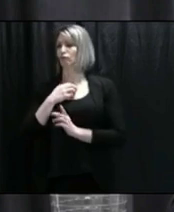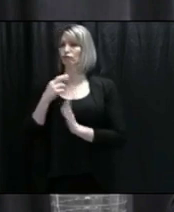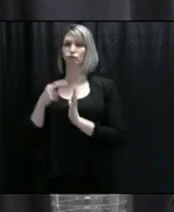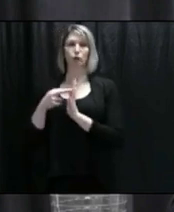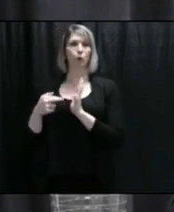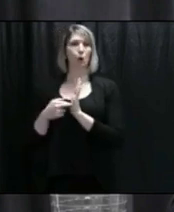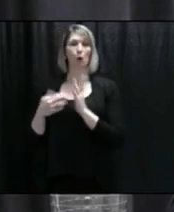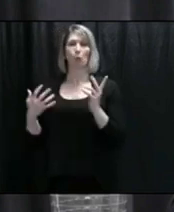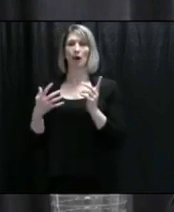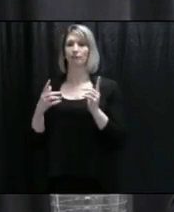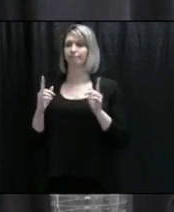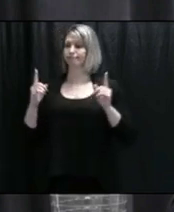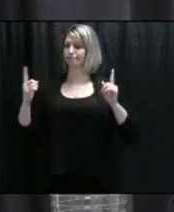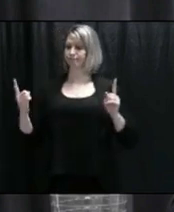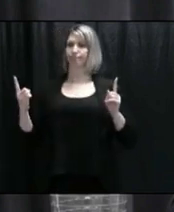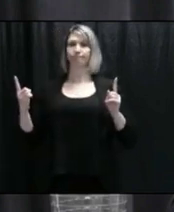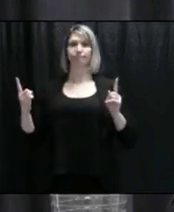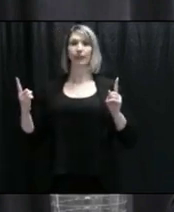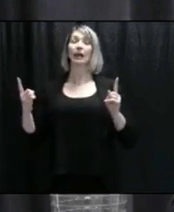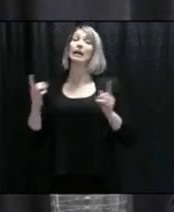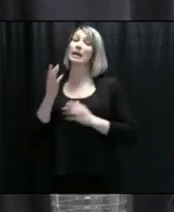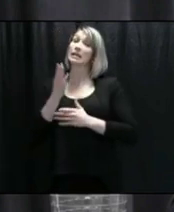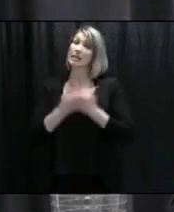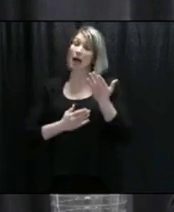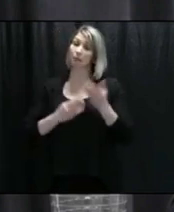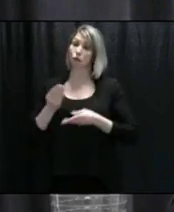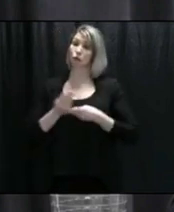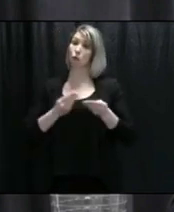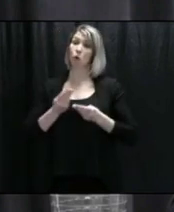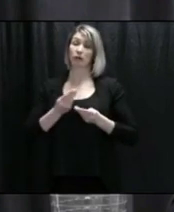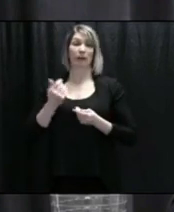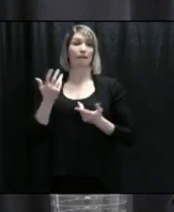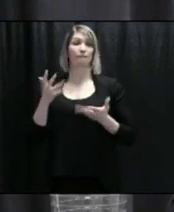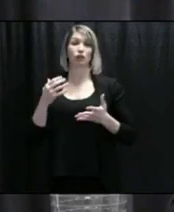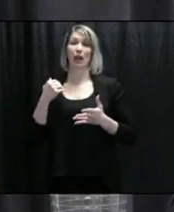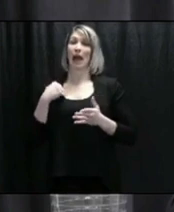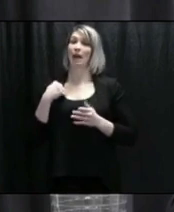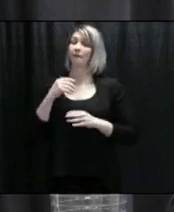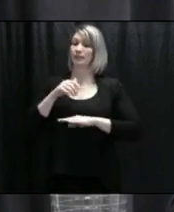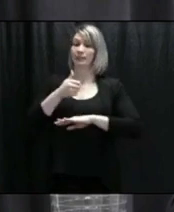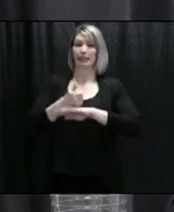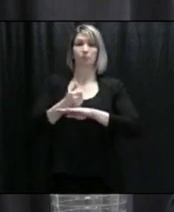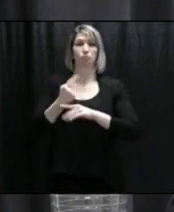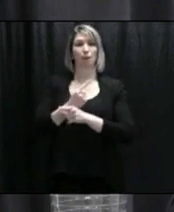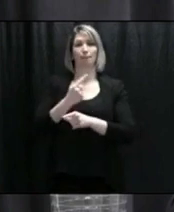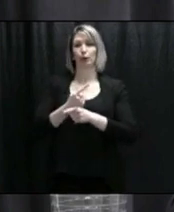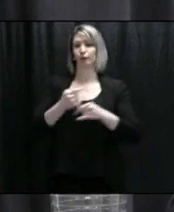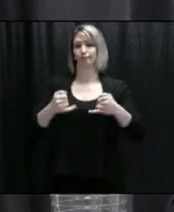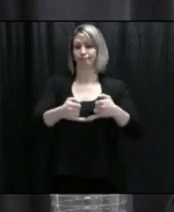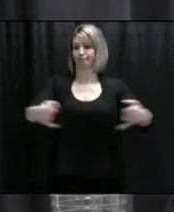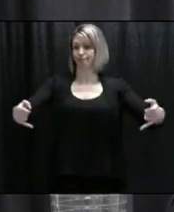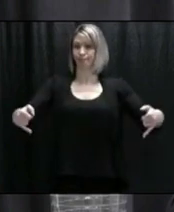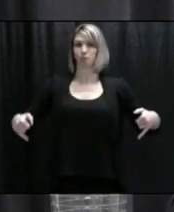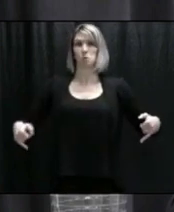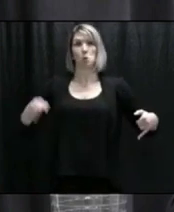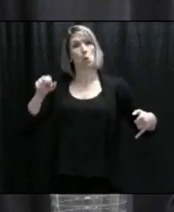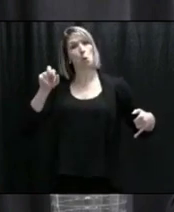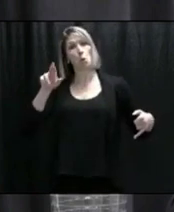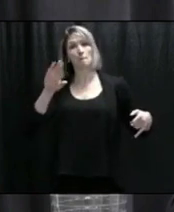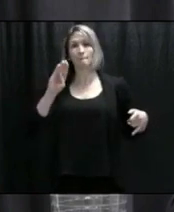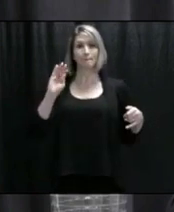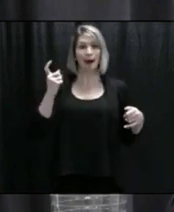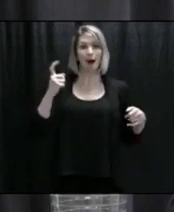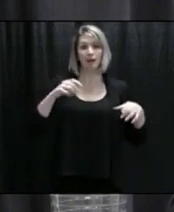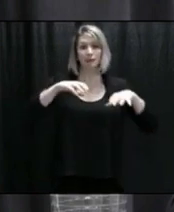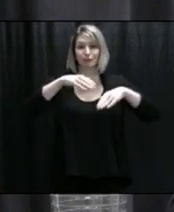stores are adopting a slightly different approach than others. I think if there is a concern